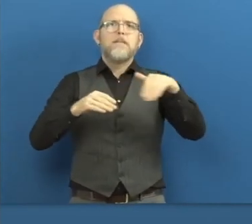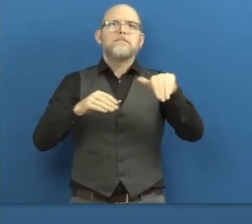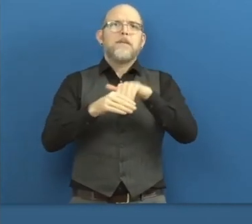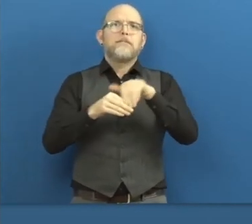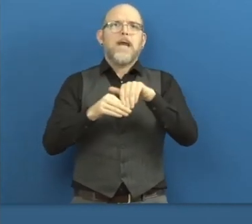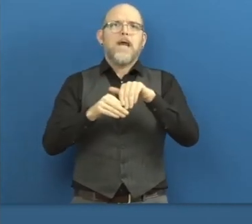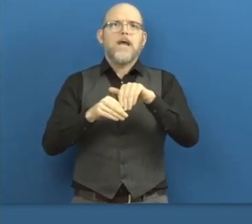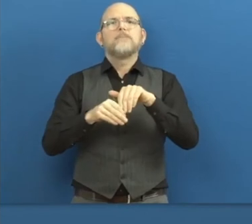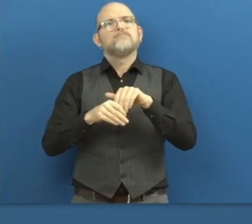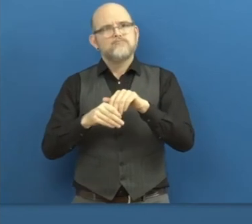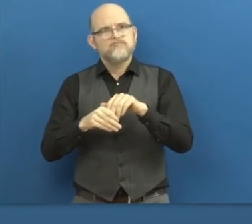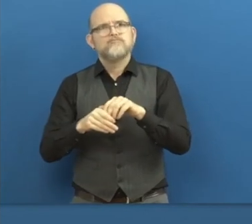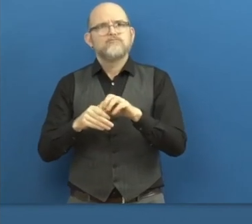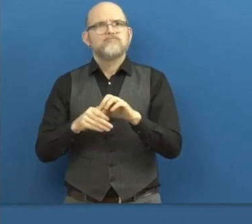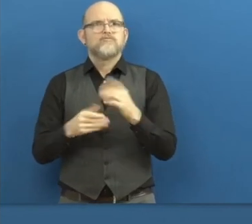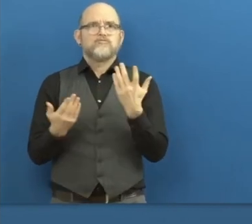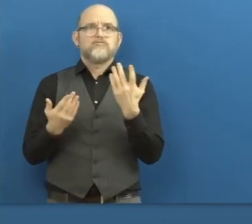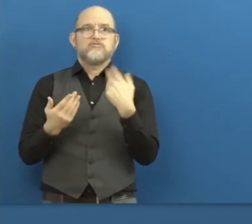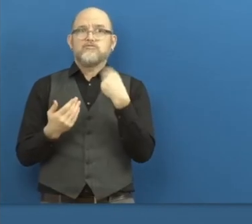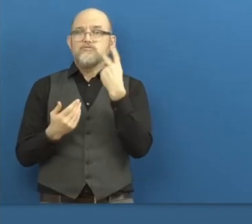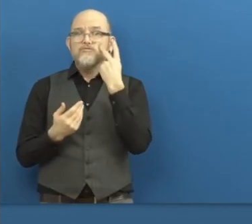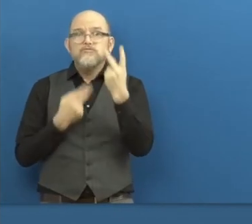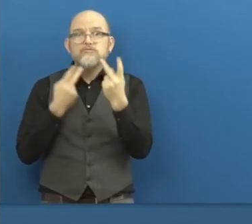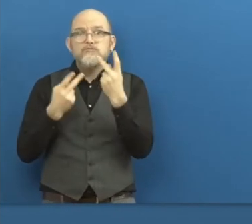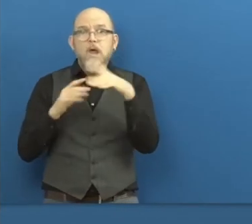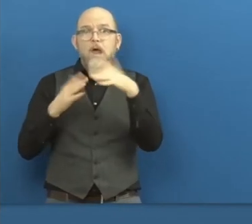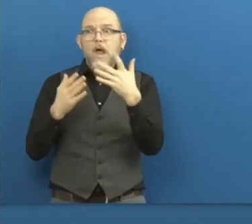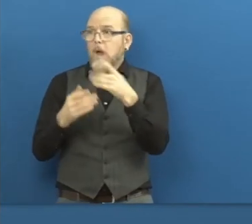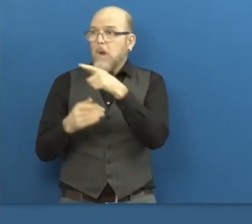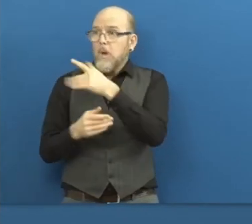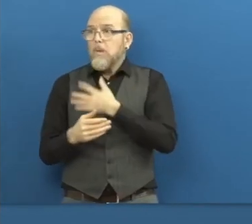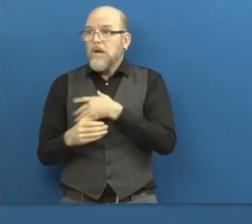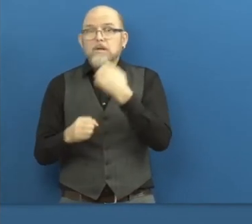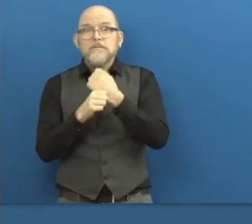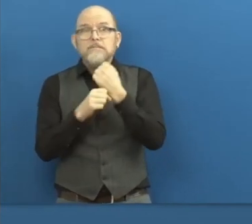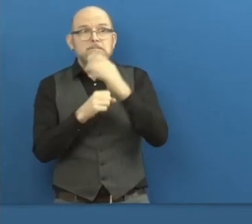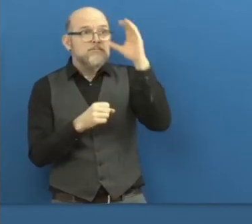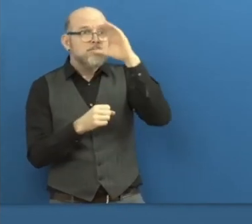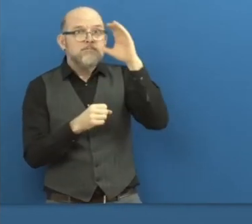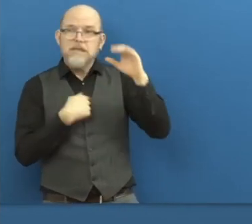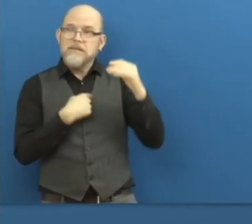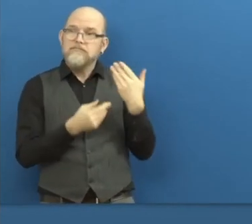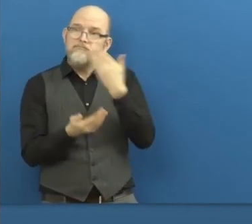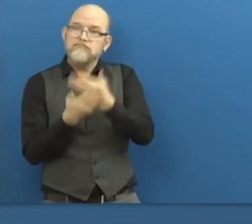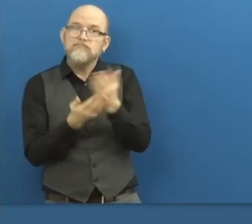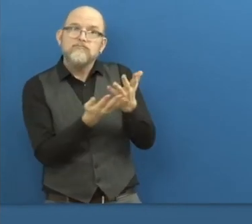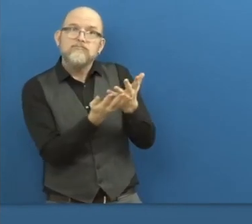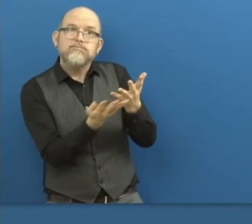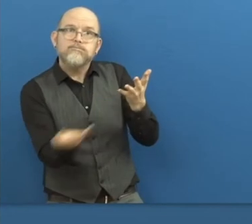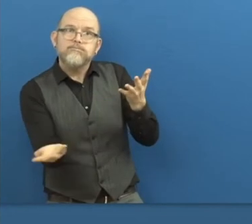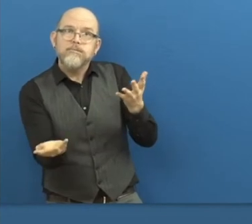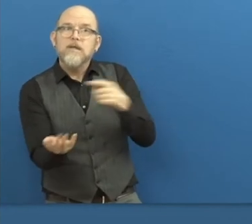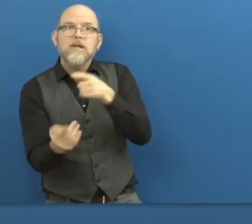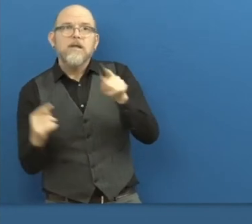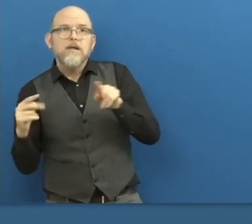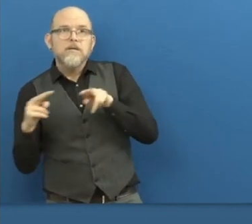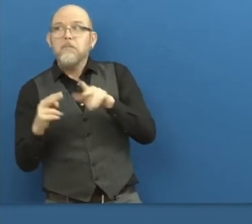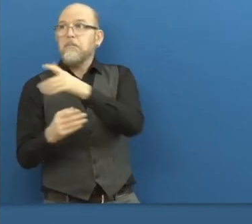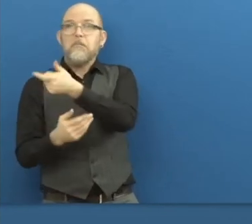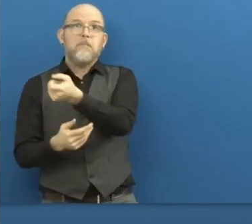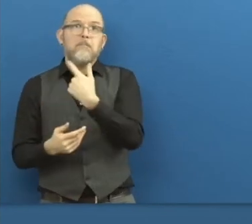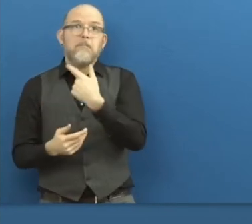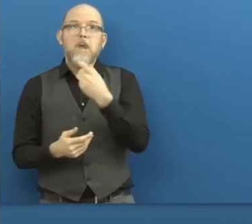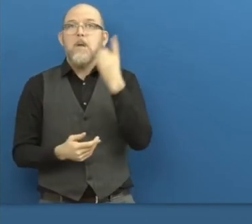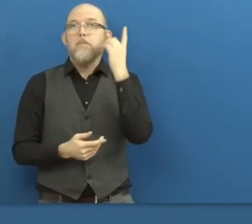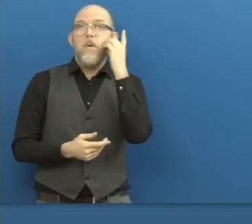job opportunities, the current job opportunities that are posted. So they can register through the mobile. So one doesn't have to have internet enabled